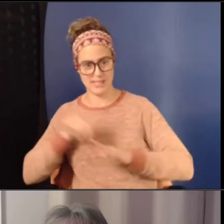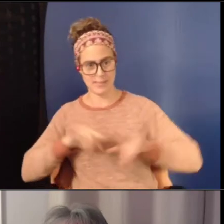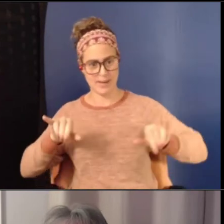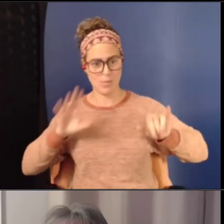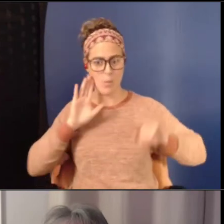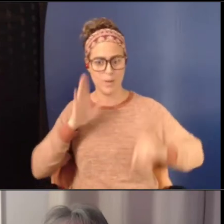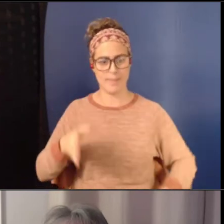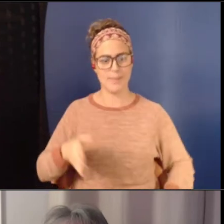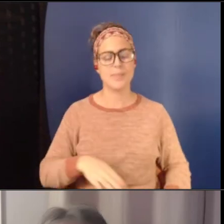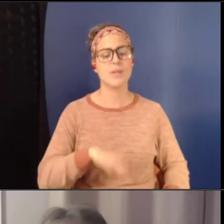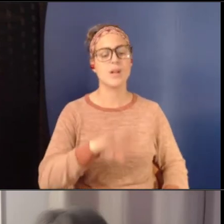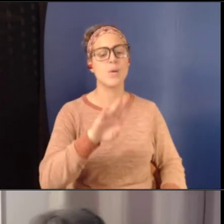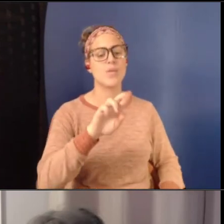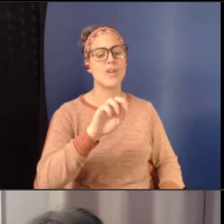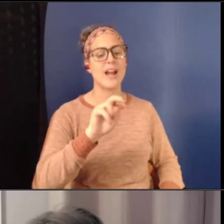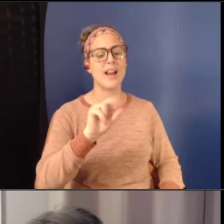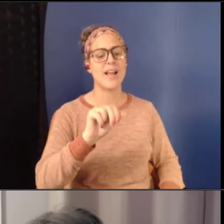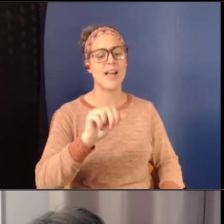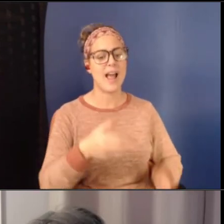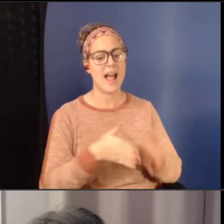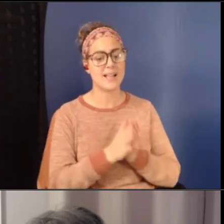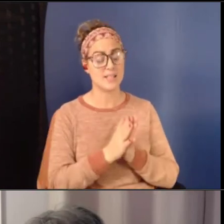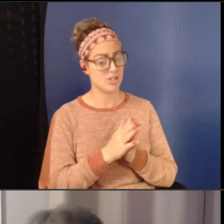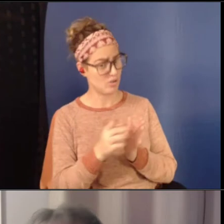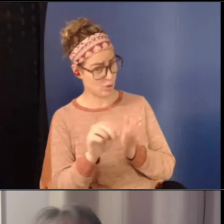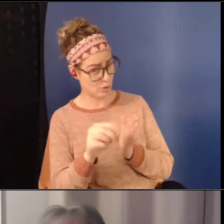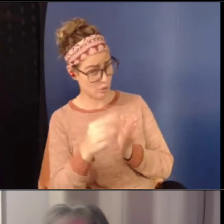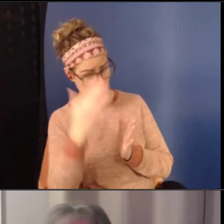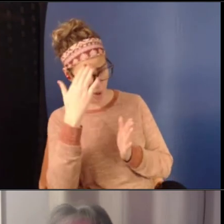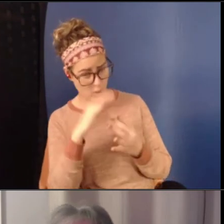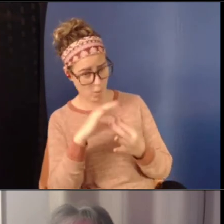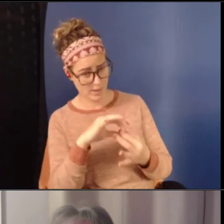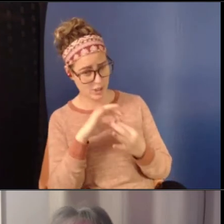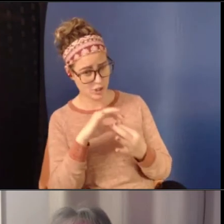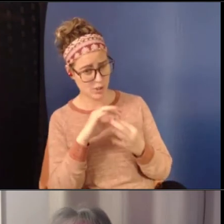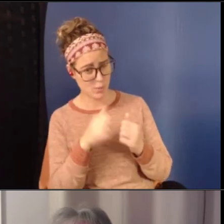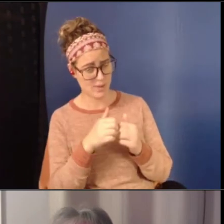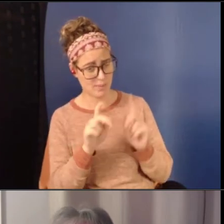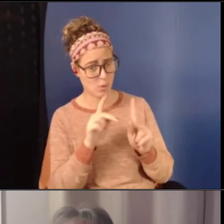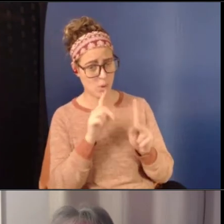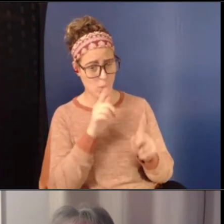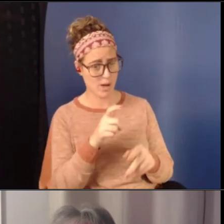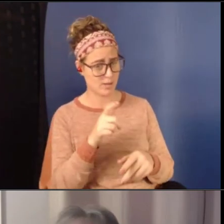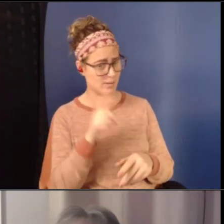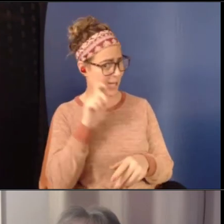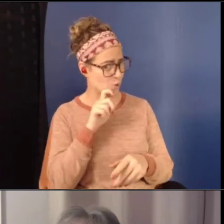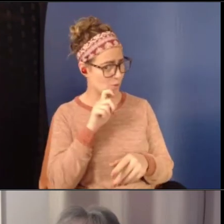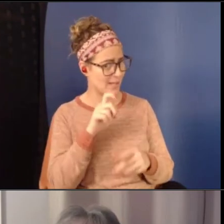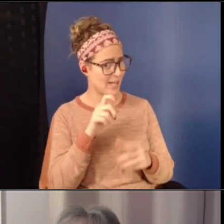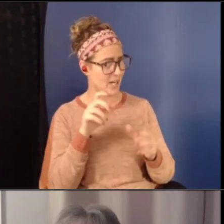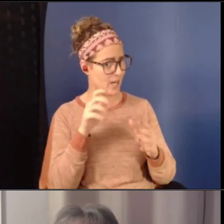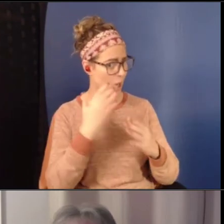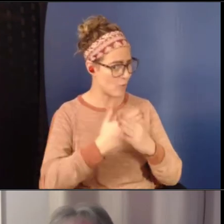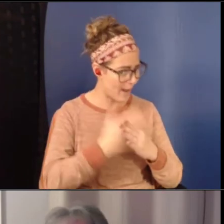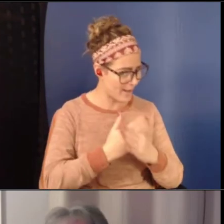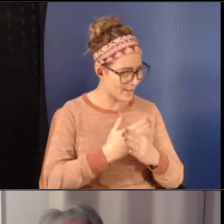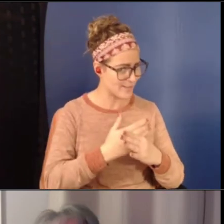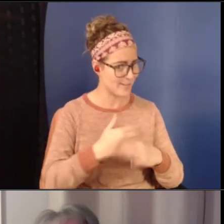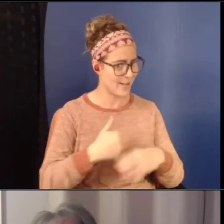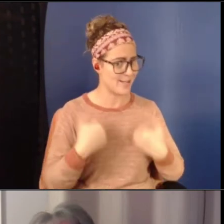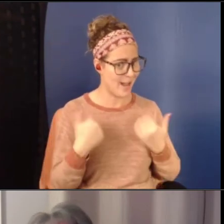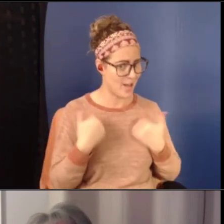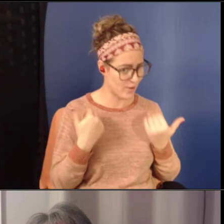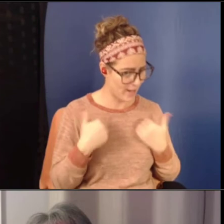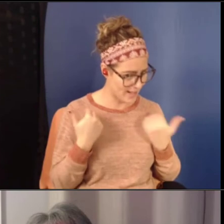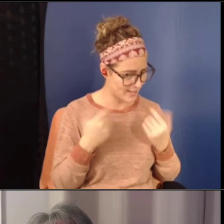Brianna is asking, do you know if there's a correlation between those who are sexually harassed as adolescents being more likely to end up in toxic and